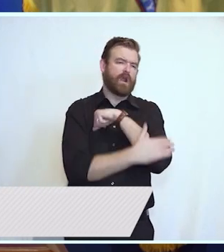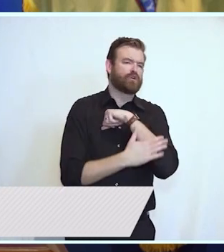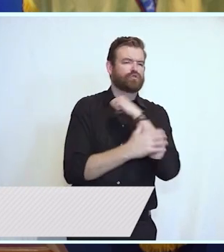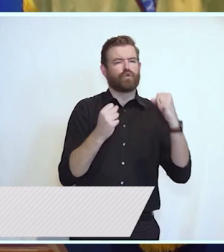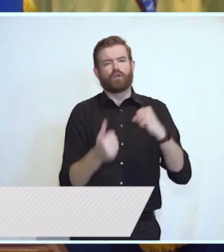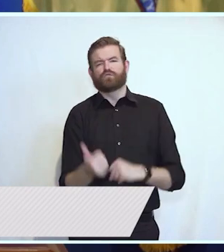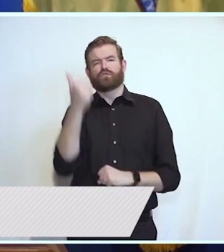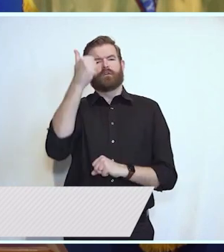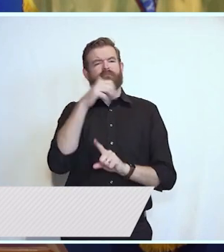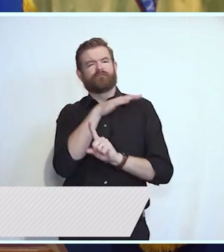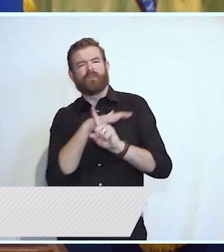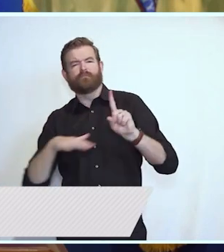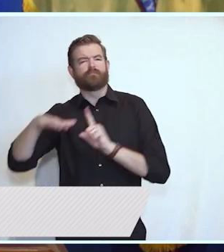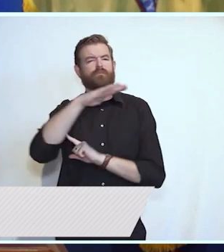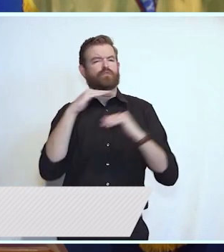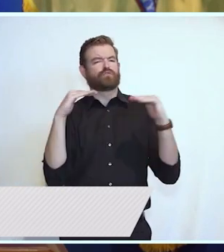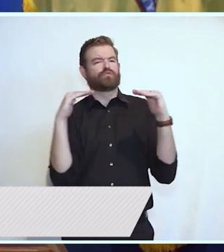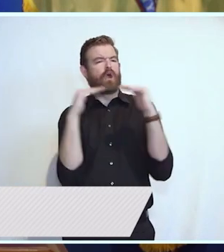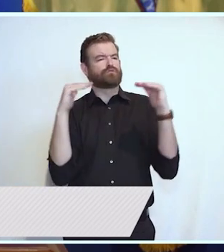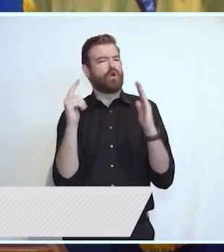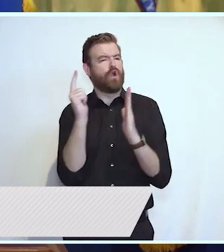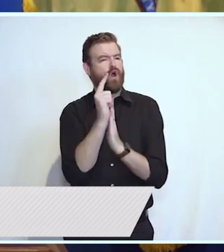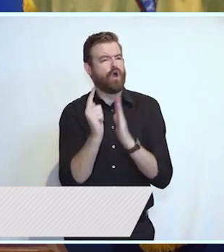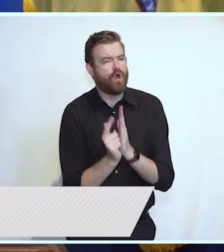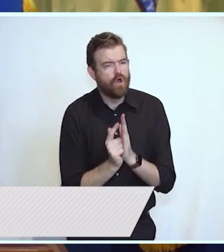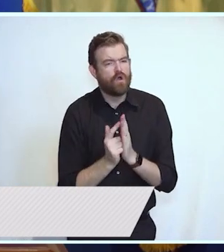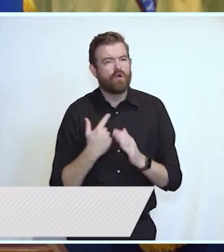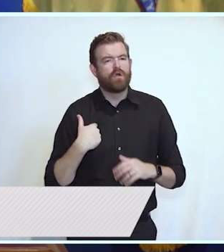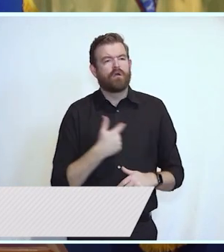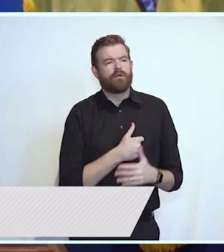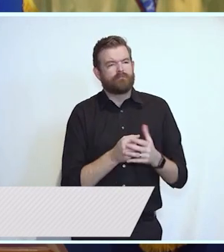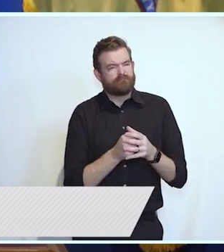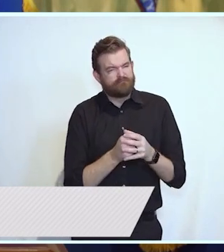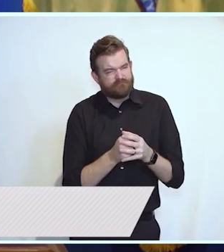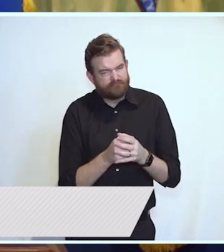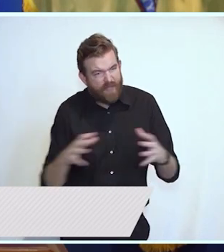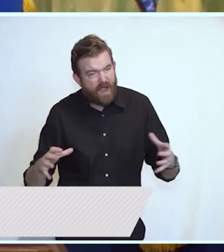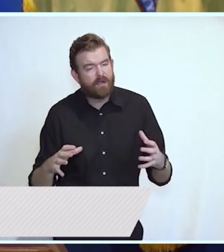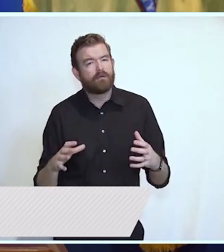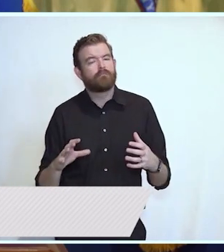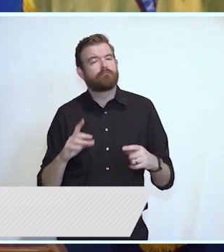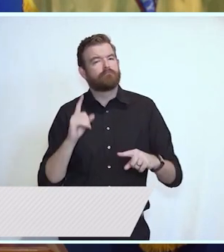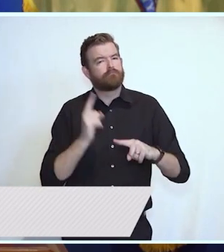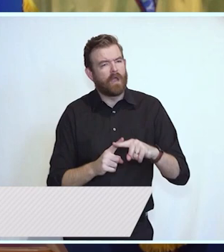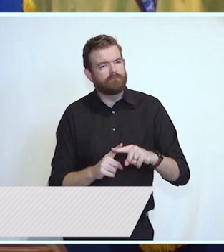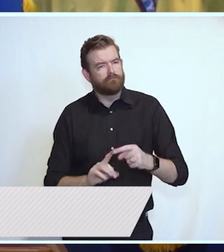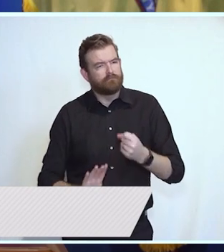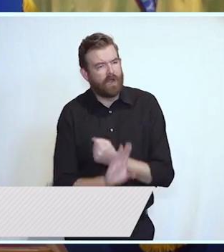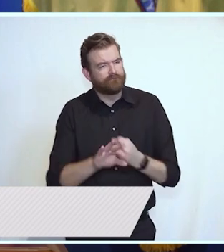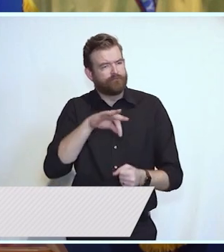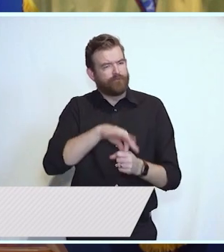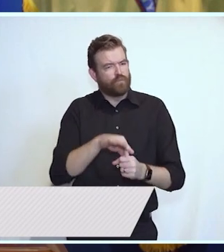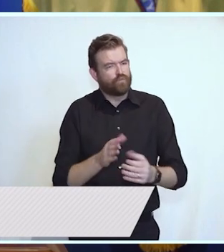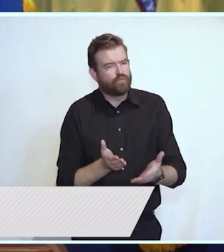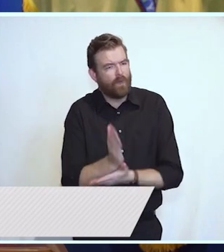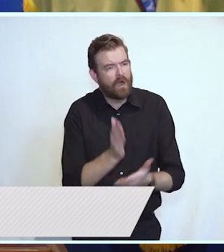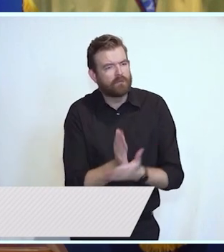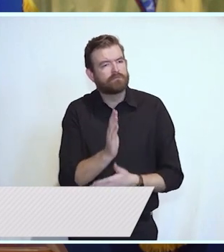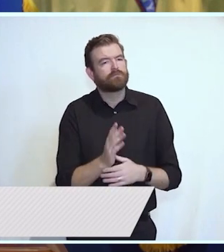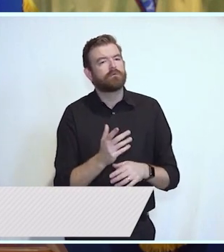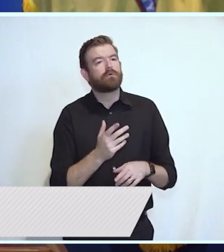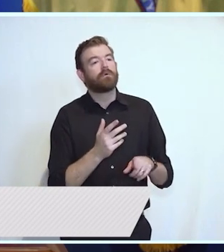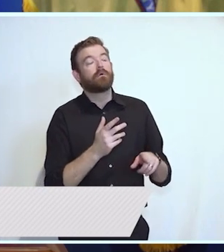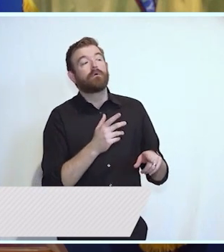criminal justice reform that will ultimately lead us to safer communities and stronger bonds of trust and goodwill between